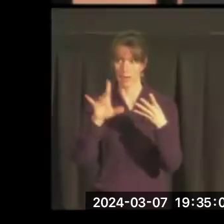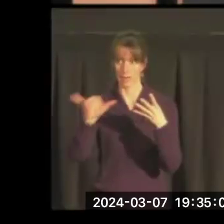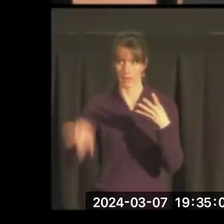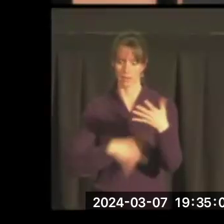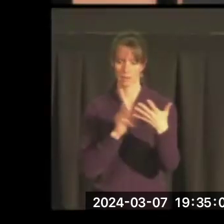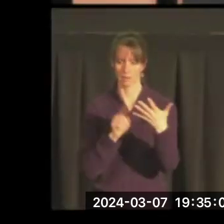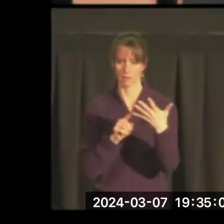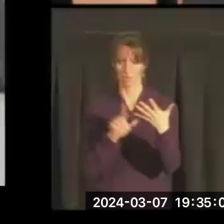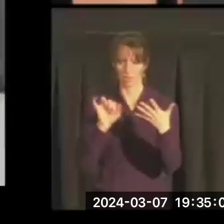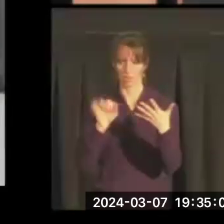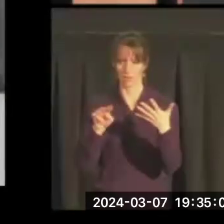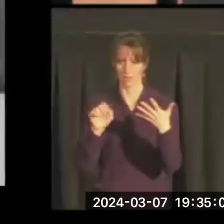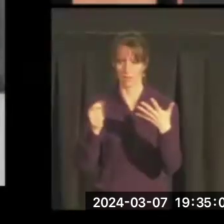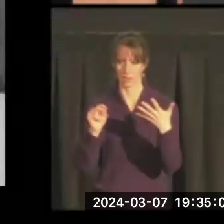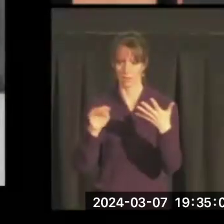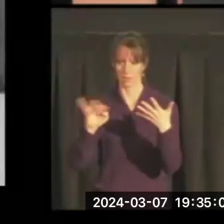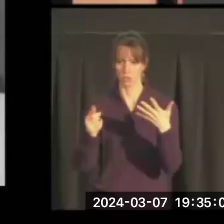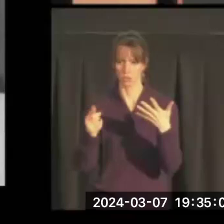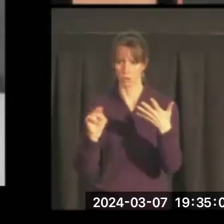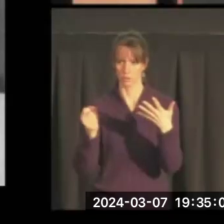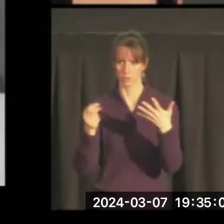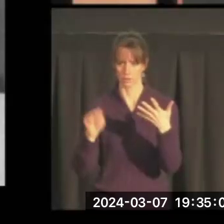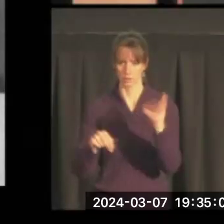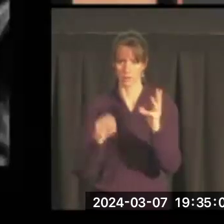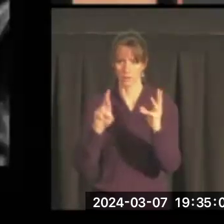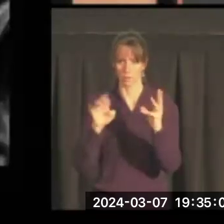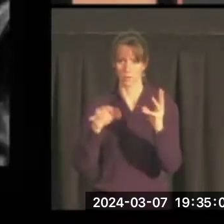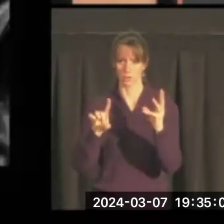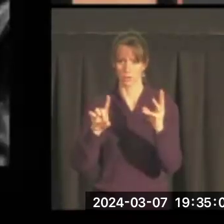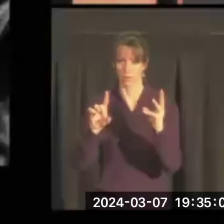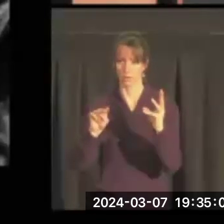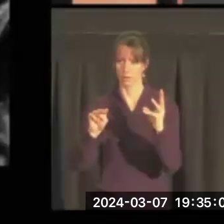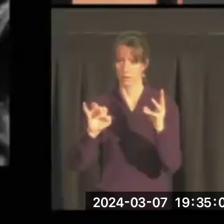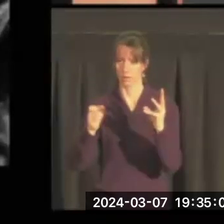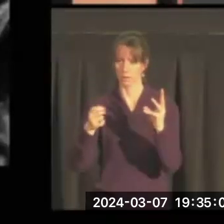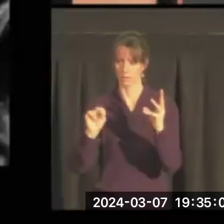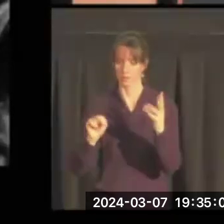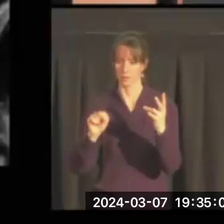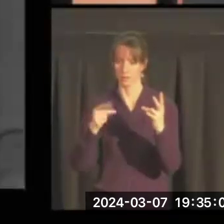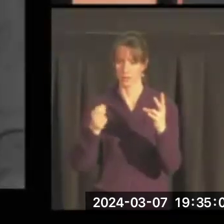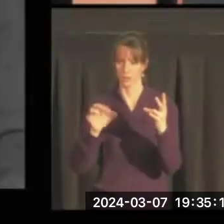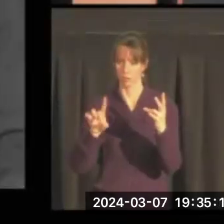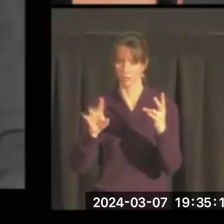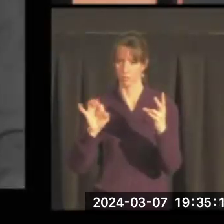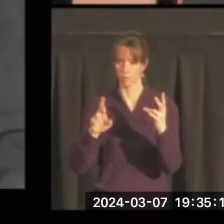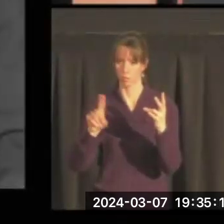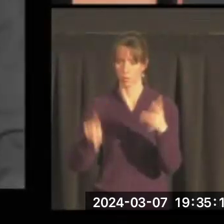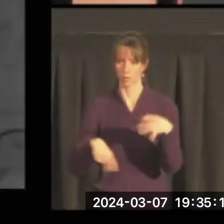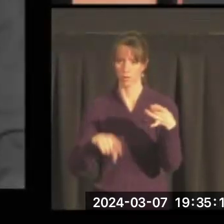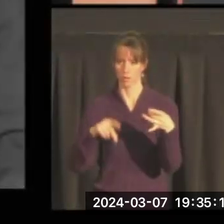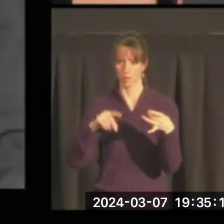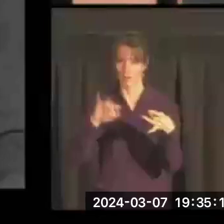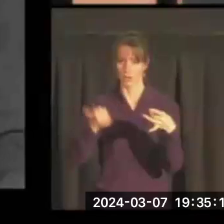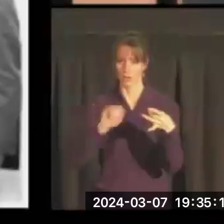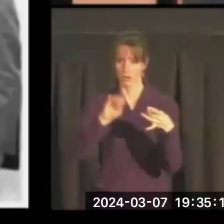Lyndon Johnson. Richard Nixon. Gerald Ford. Jimmy